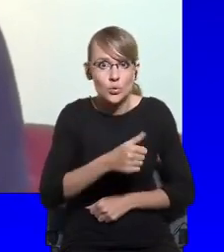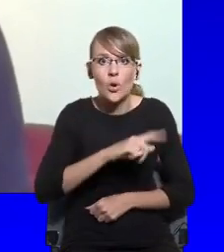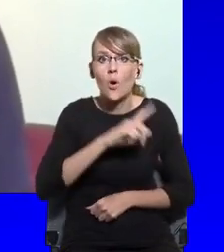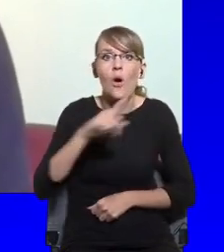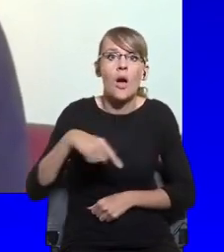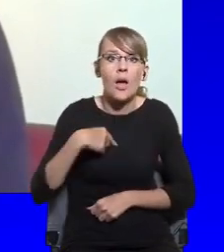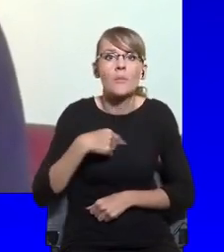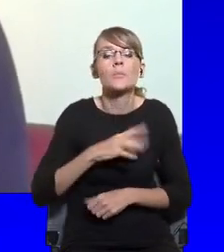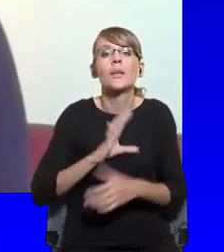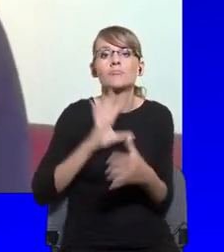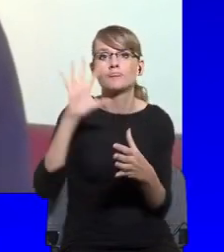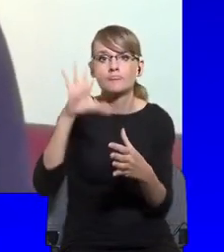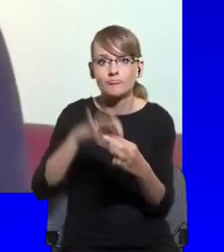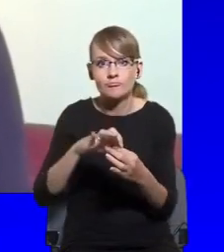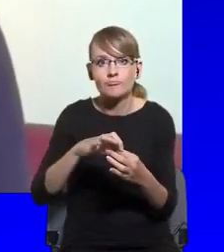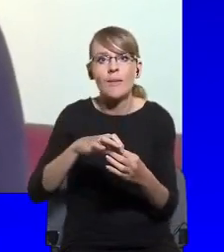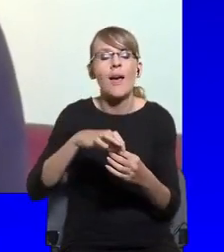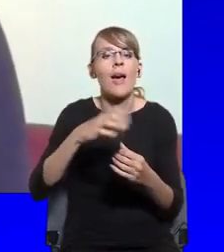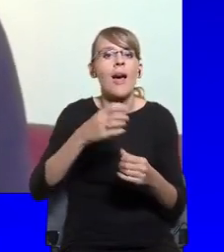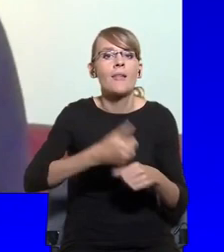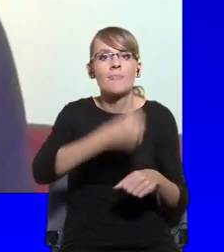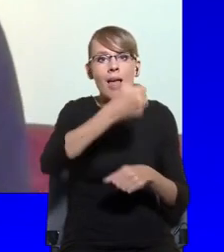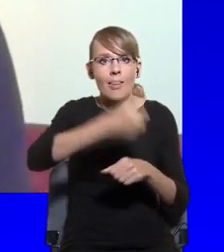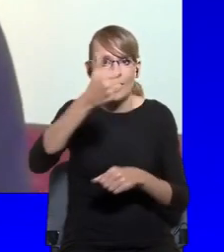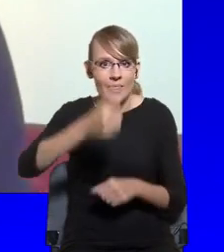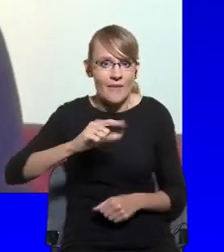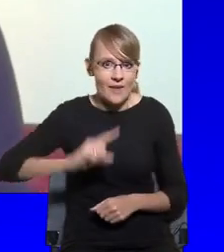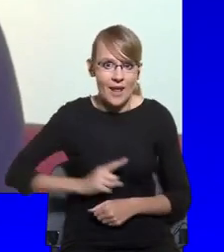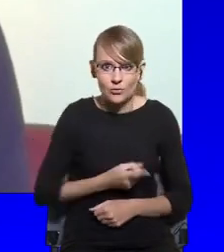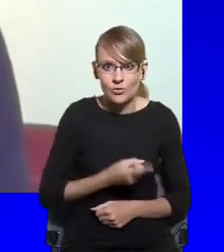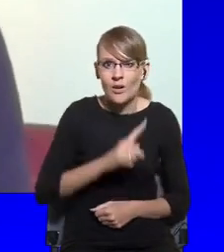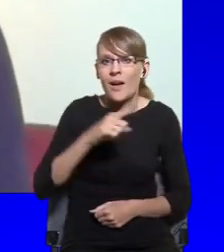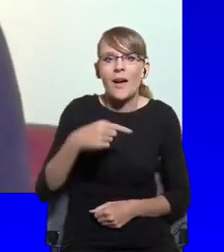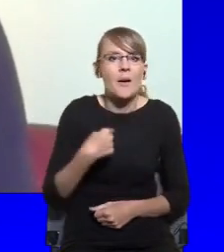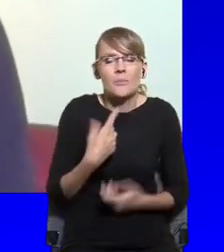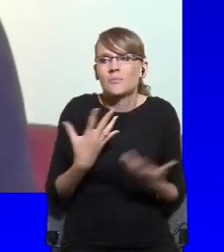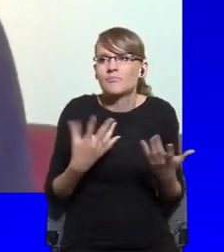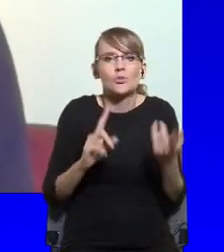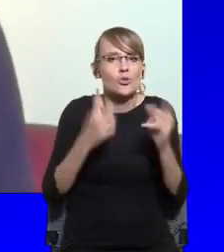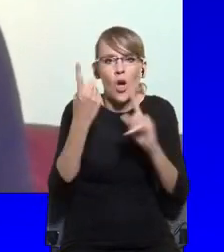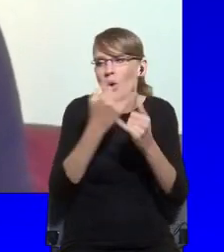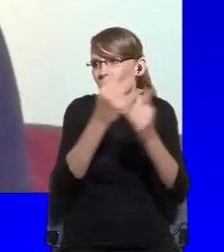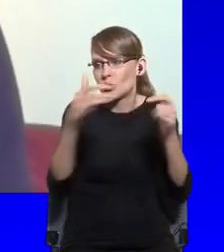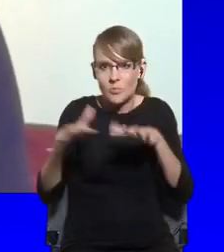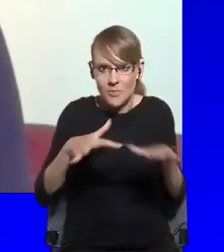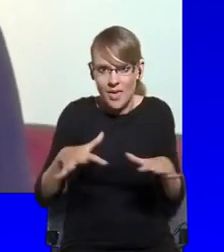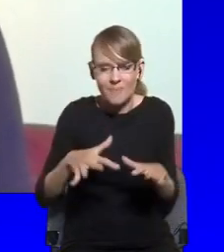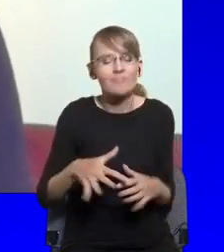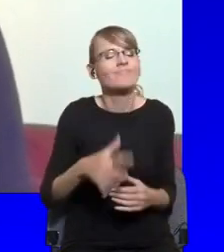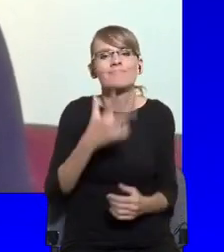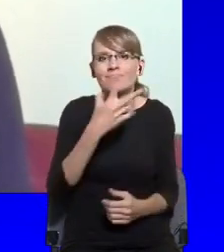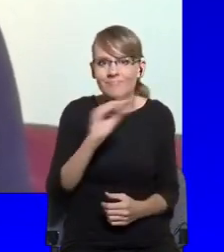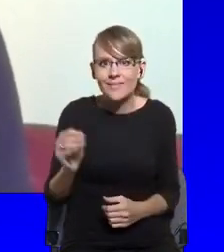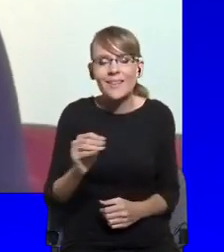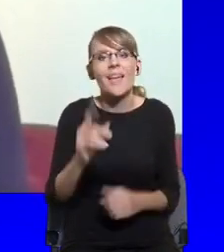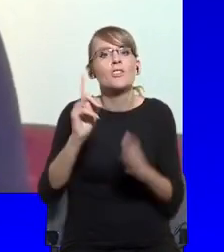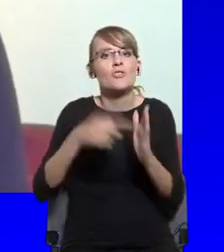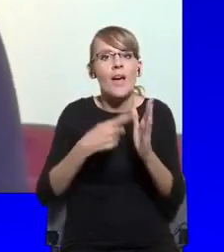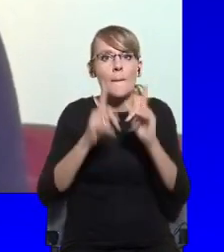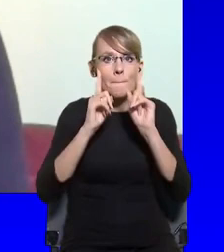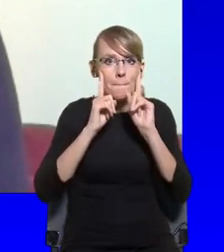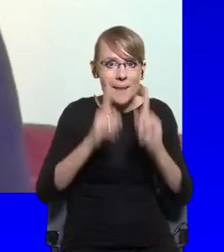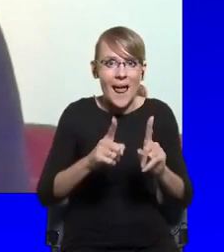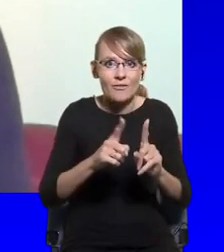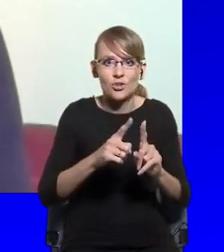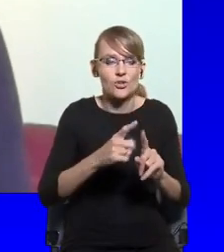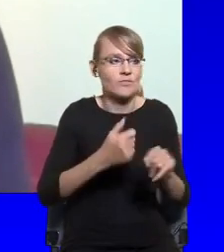we are anywheres. No, in many ways, the really important elites remain deeply nationally rooted.